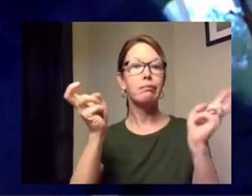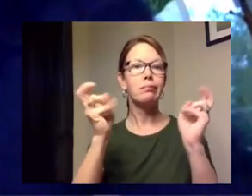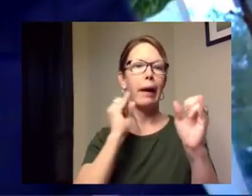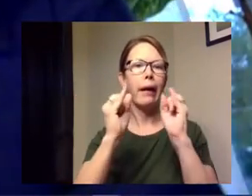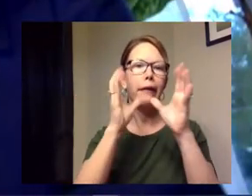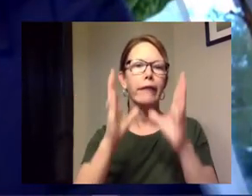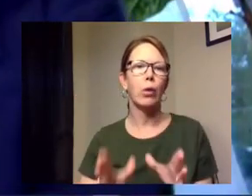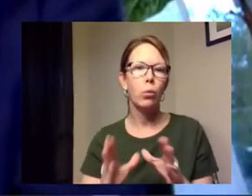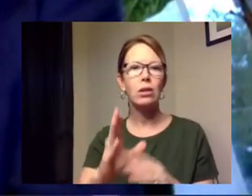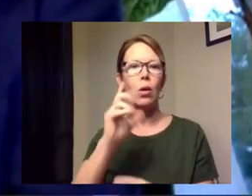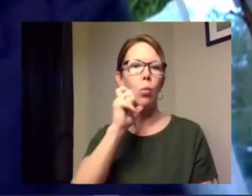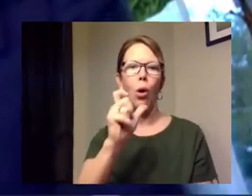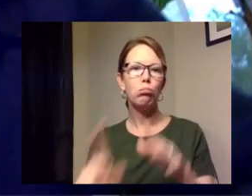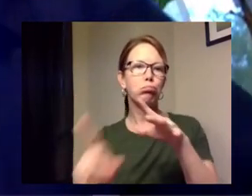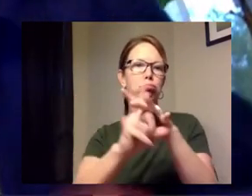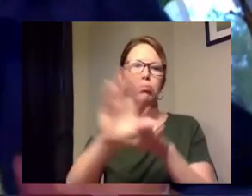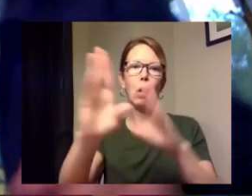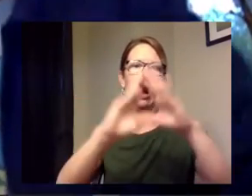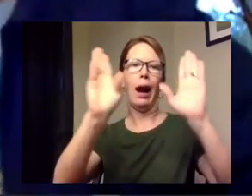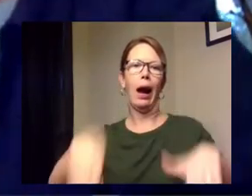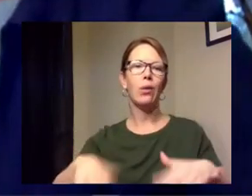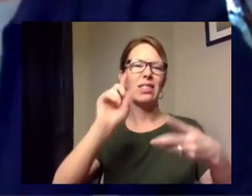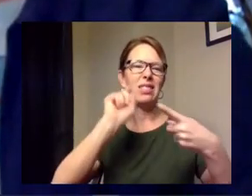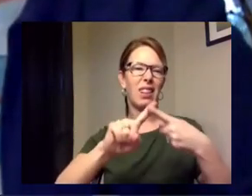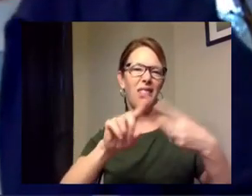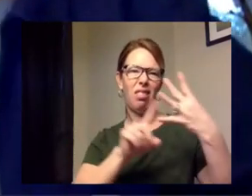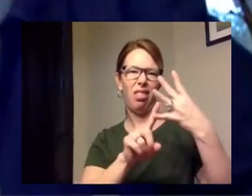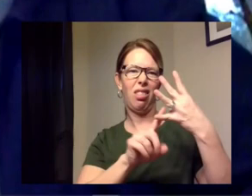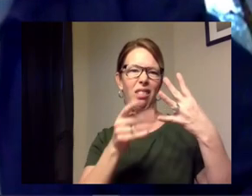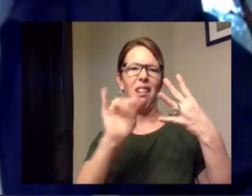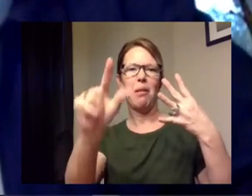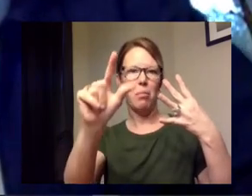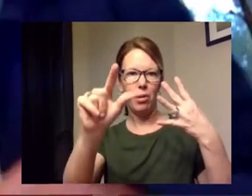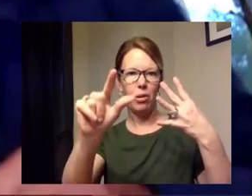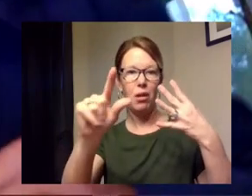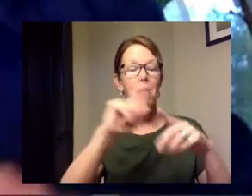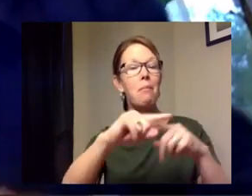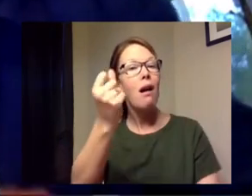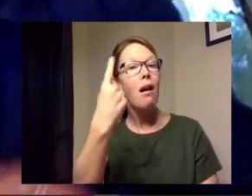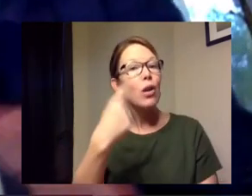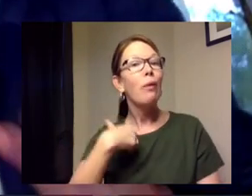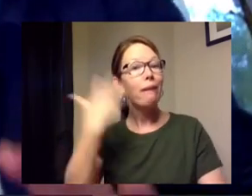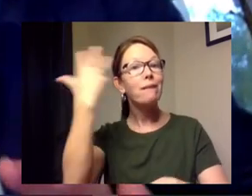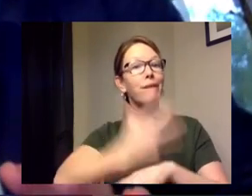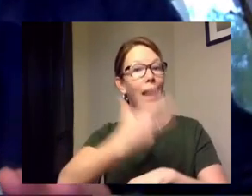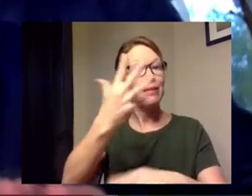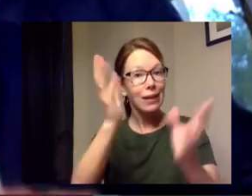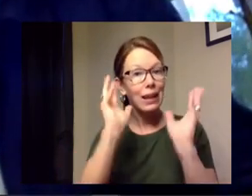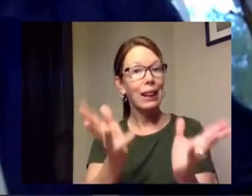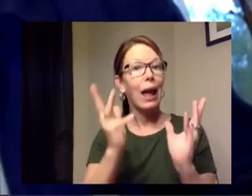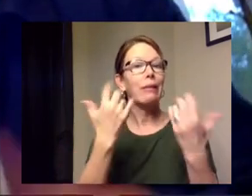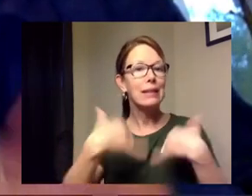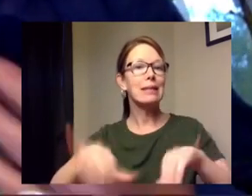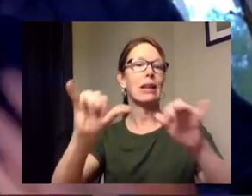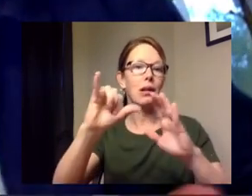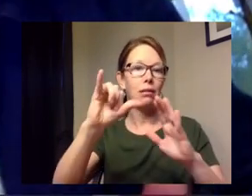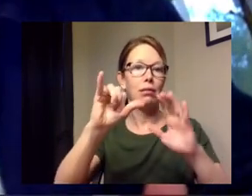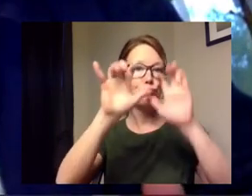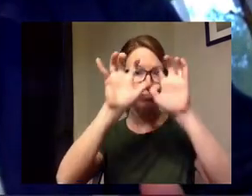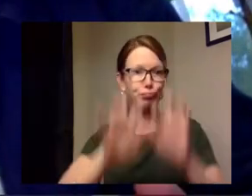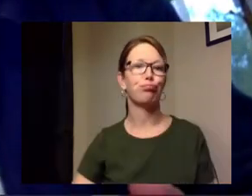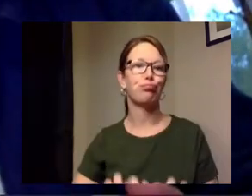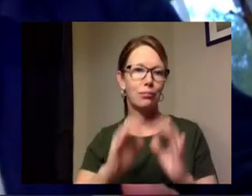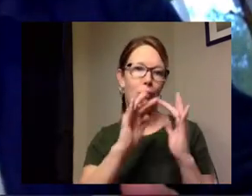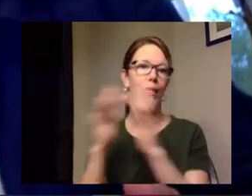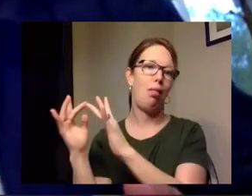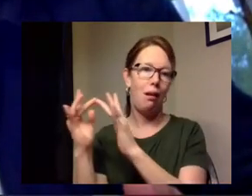then but if you have this form in your house remember you have five more days to participate in a timely